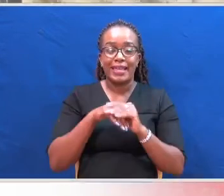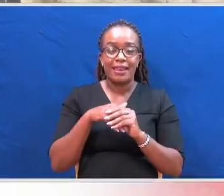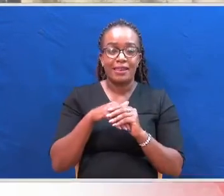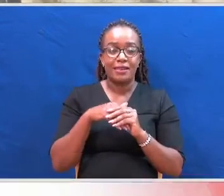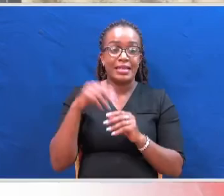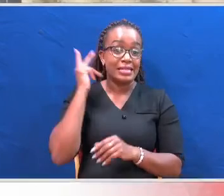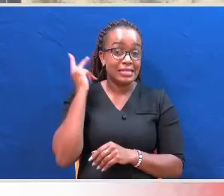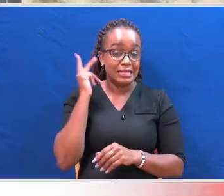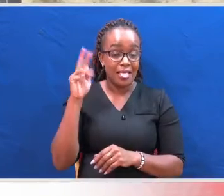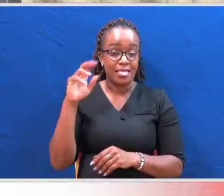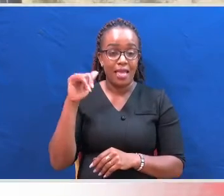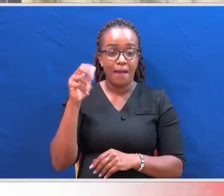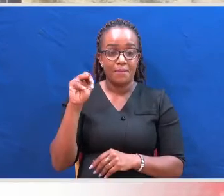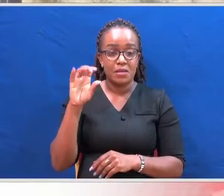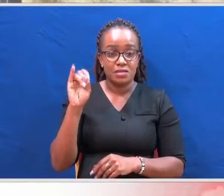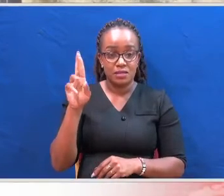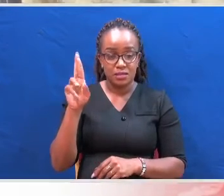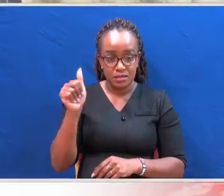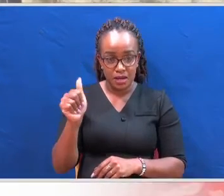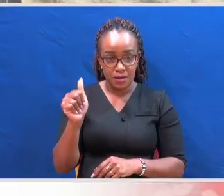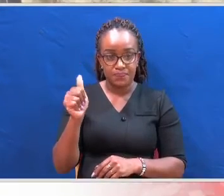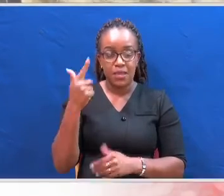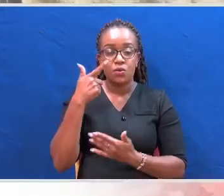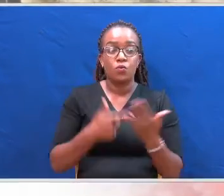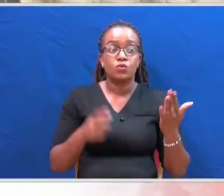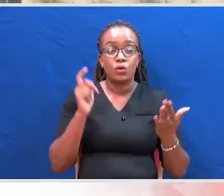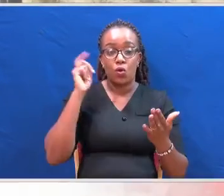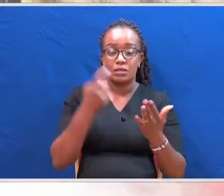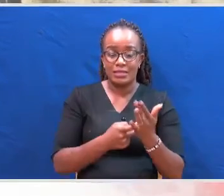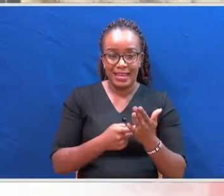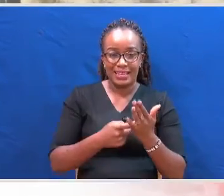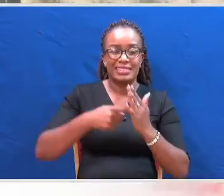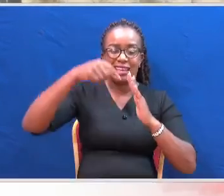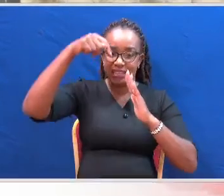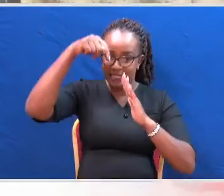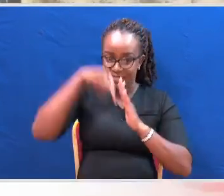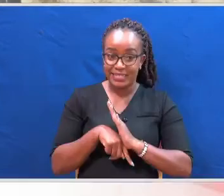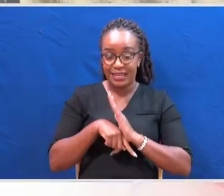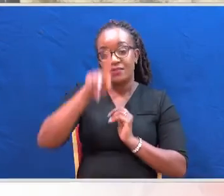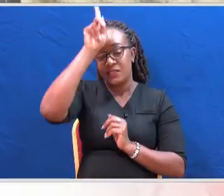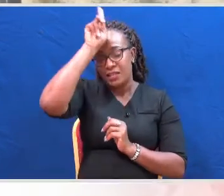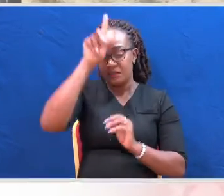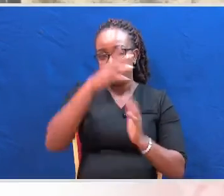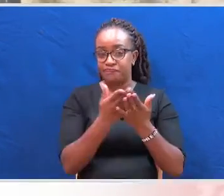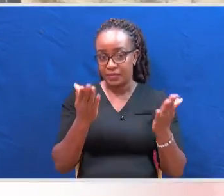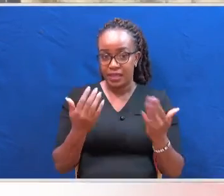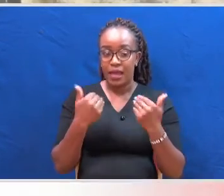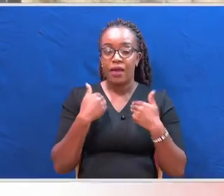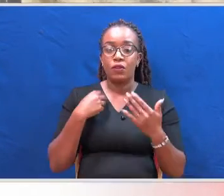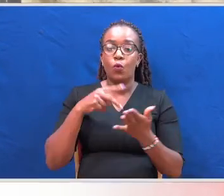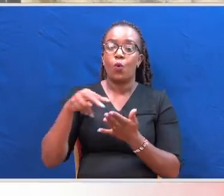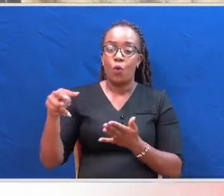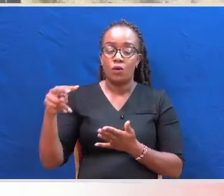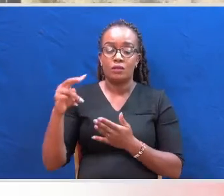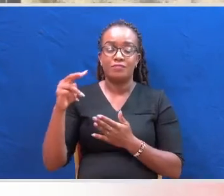giving that as an example in the sense of what you consider most of the interior or the outpost stations. And having gone around the country, I've even